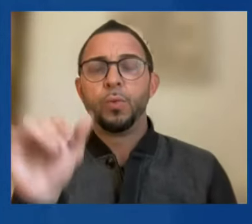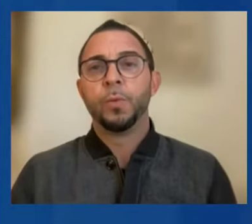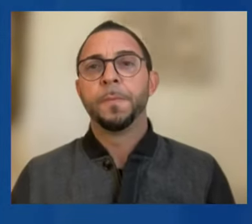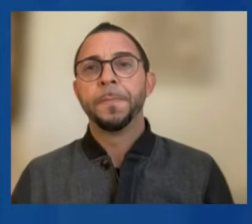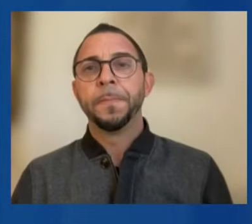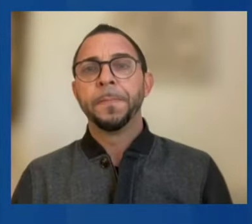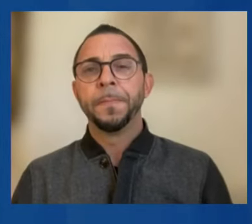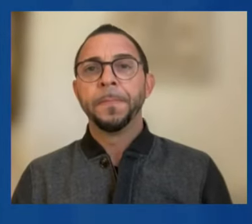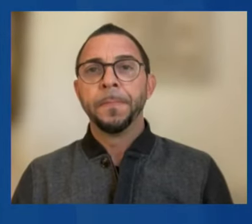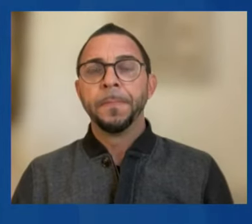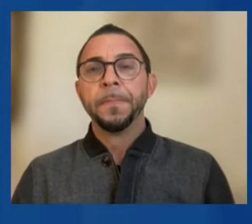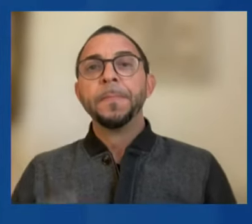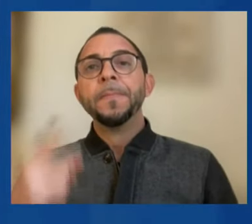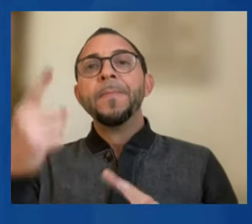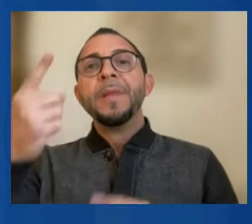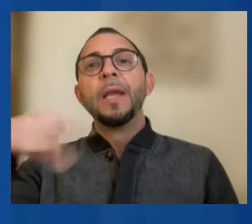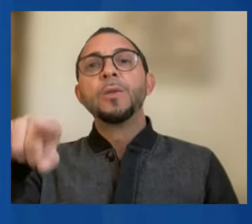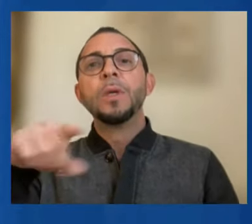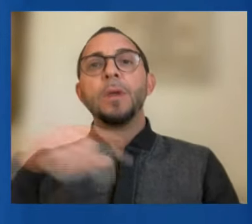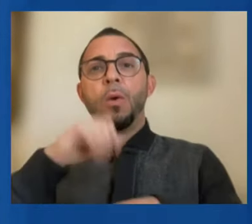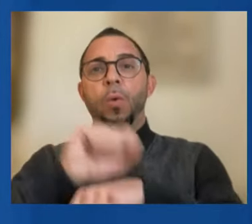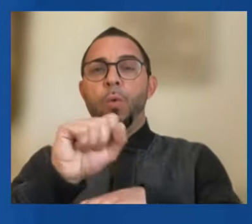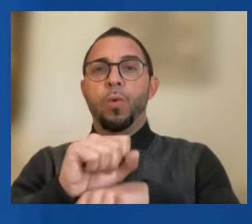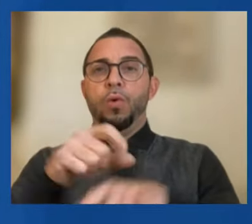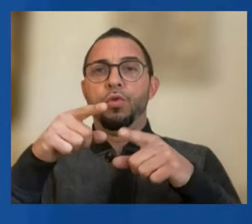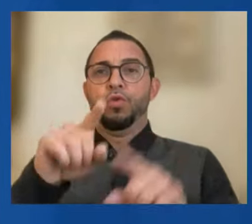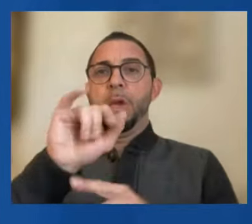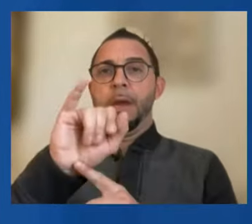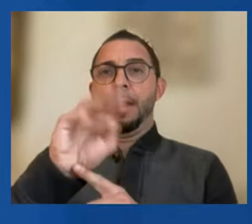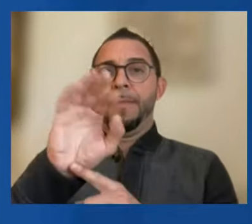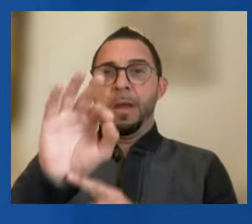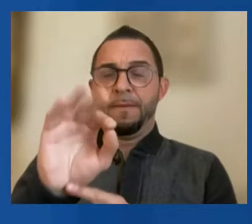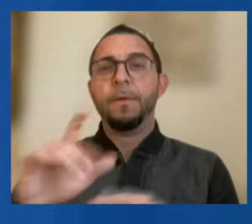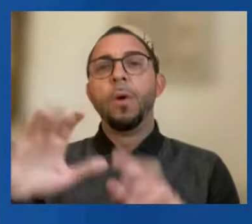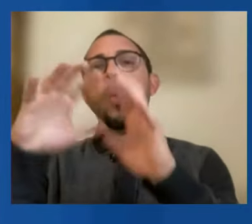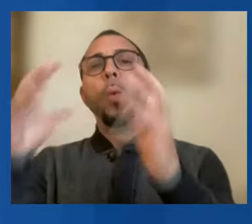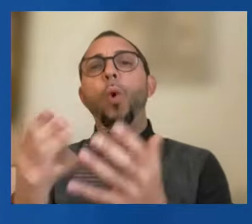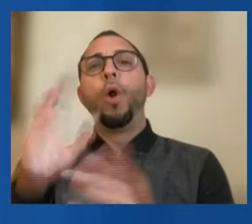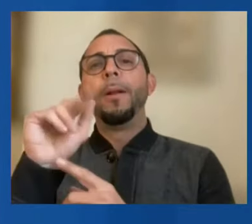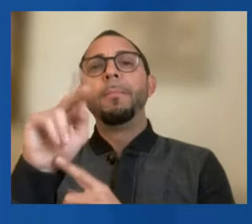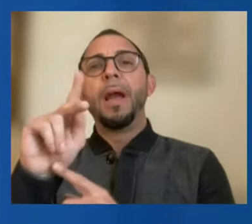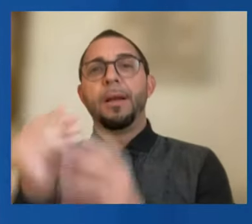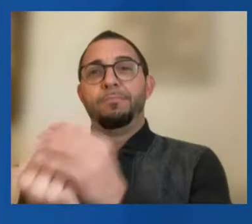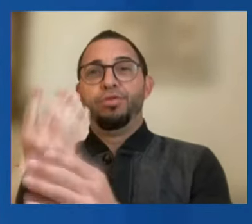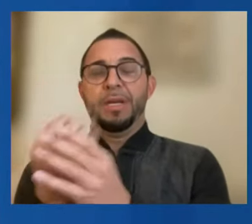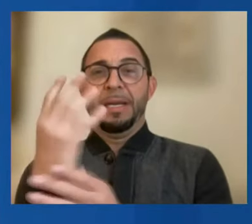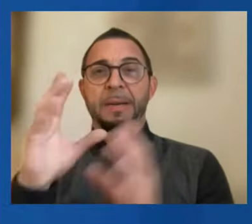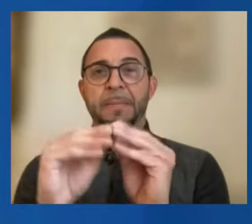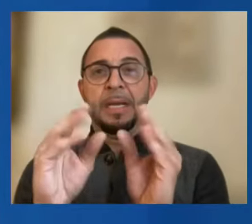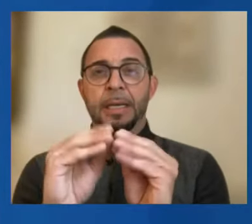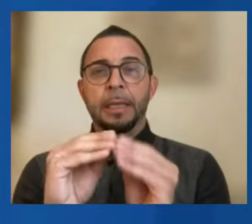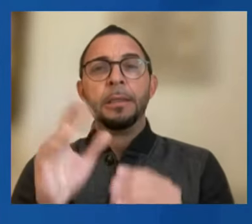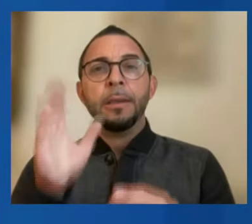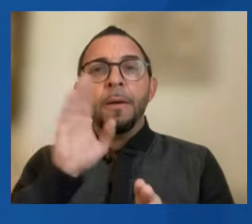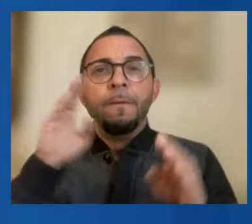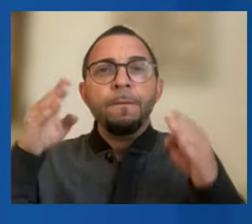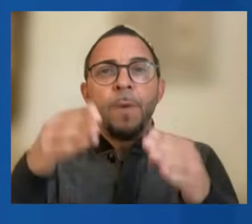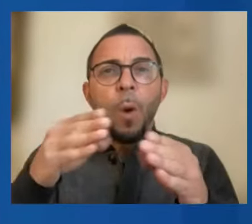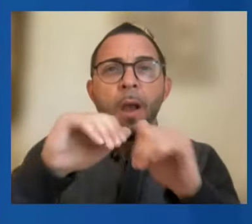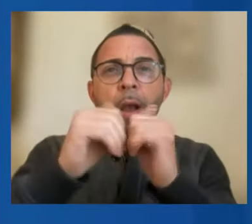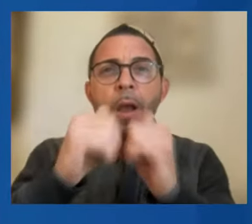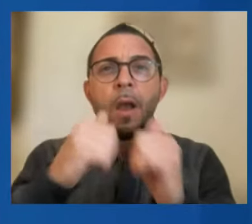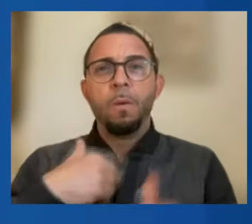work next week during the IMF and World Bank spring meetings will be centered on how we can better support